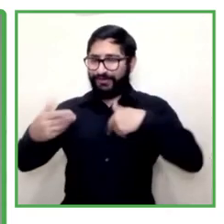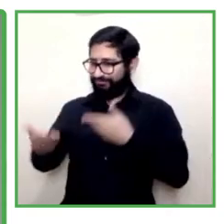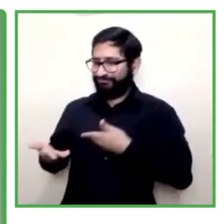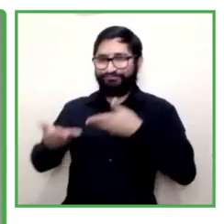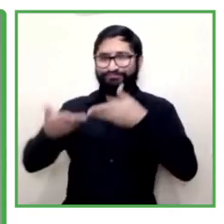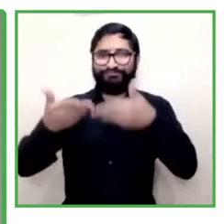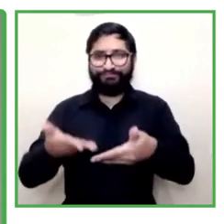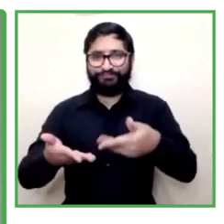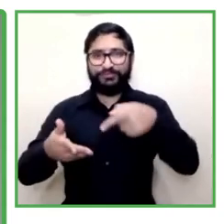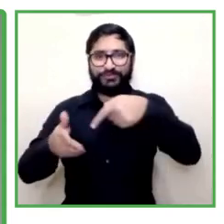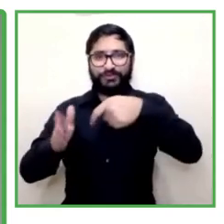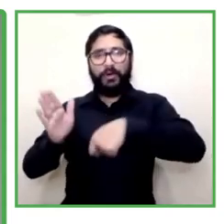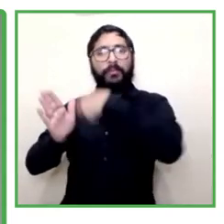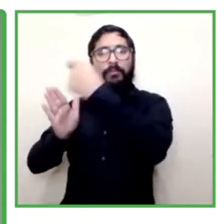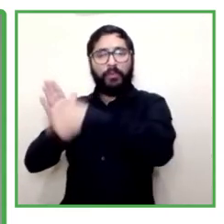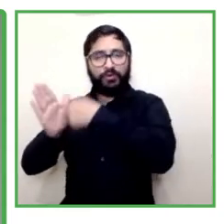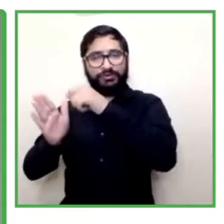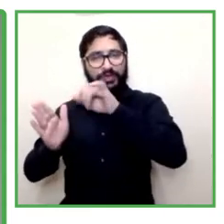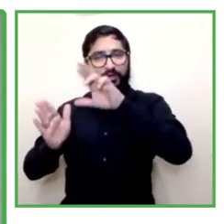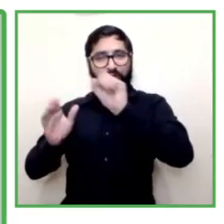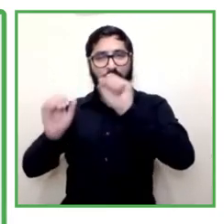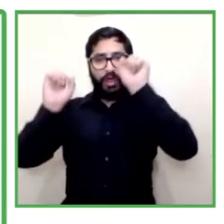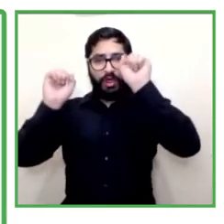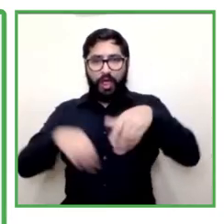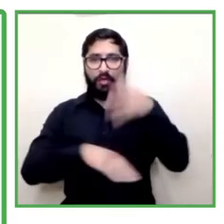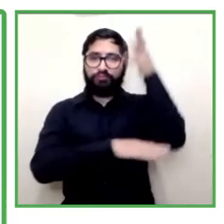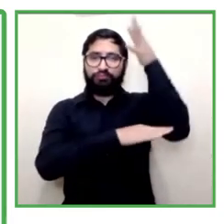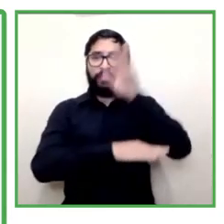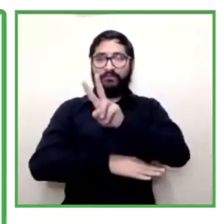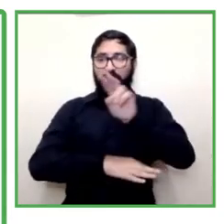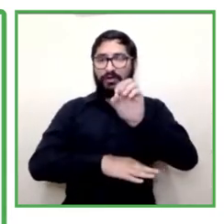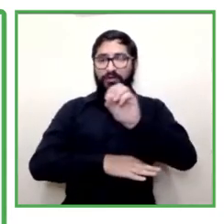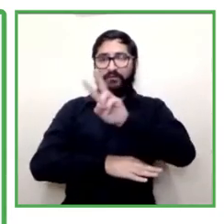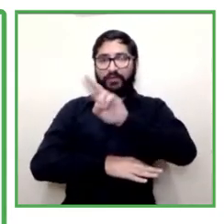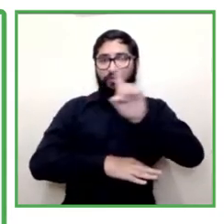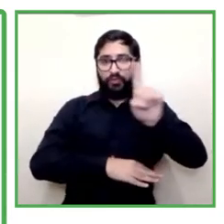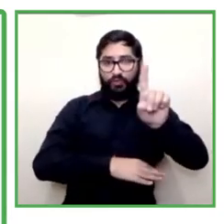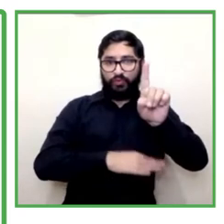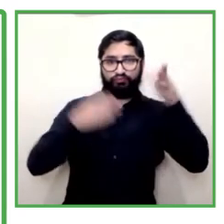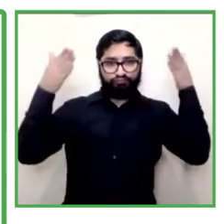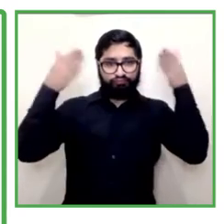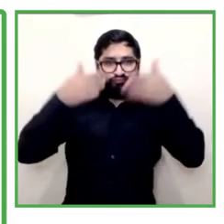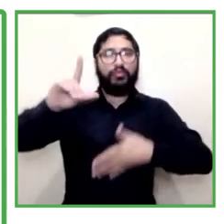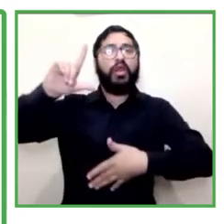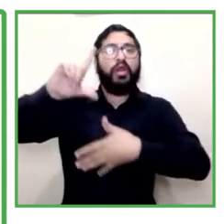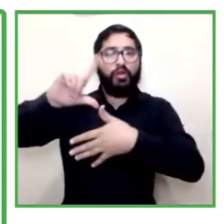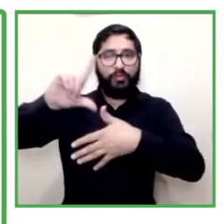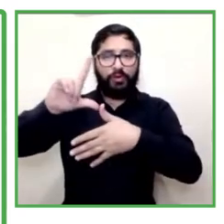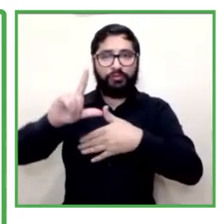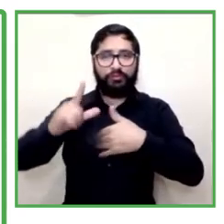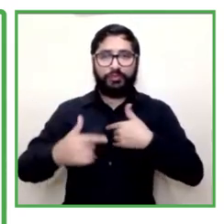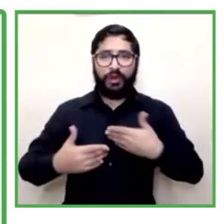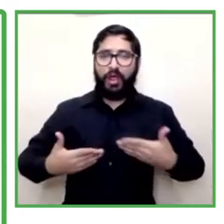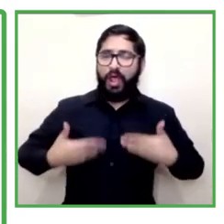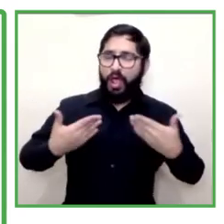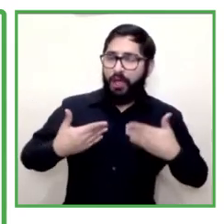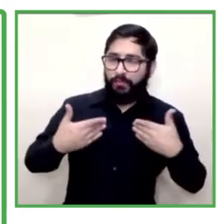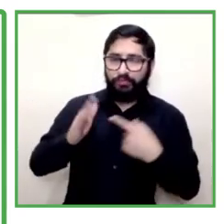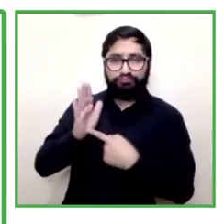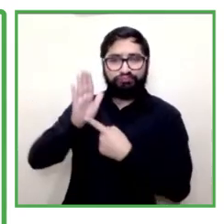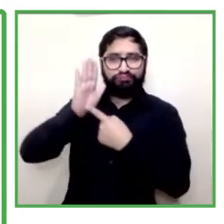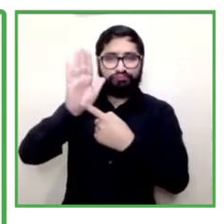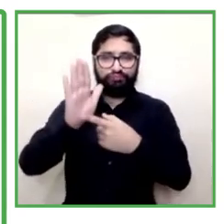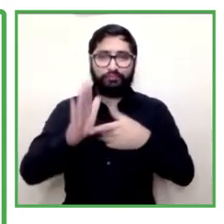inviting me to zero project mexican latina it's a pleasure for me 2021 for latin america it's a